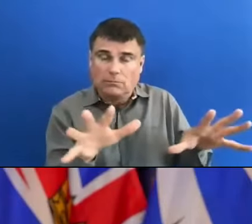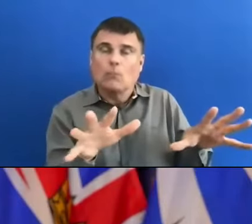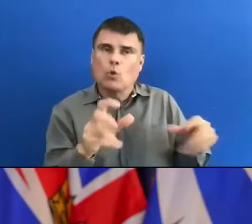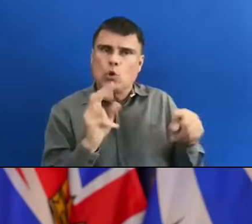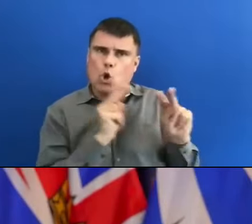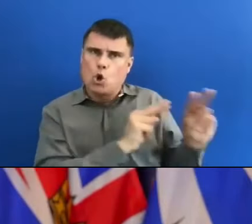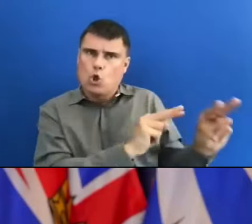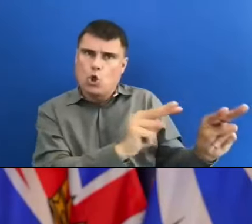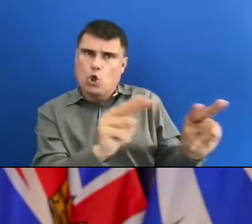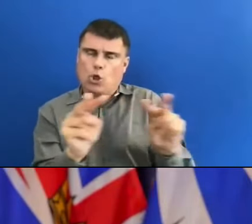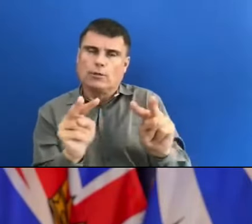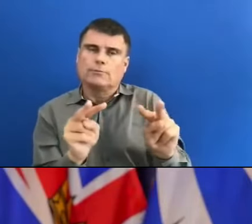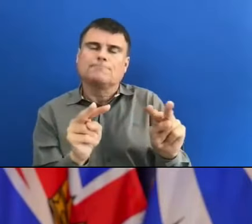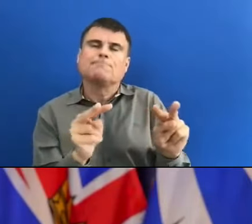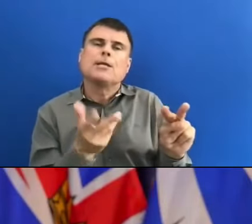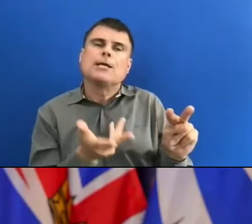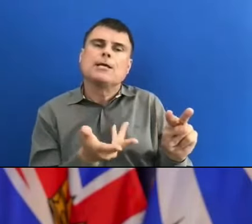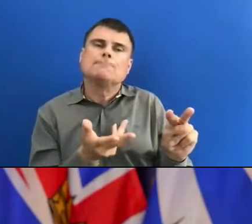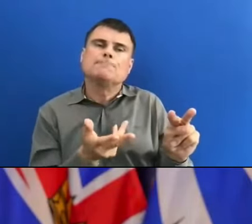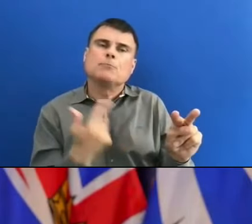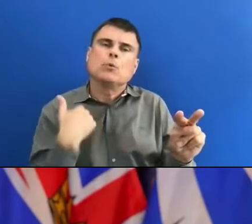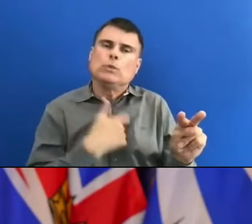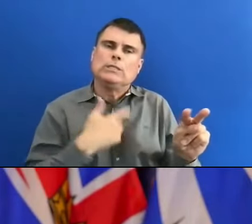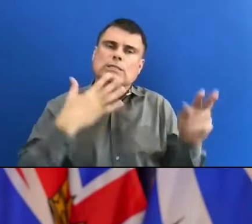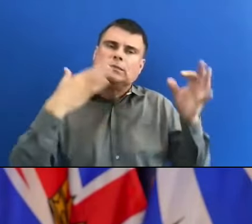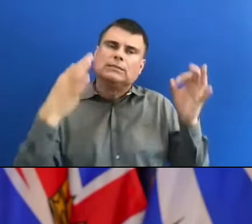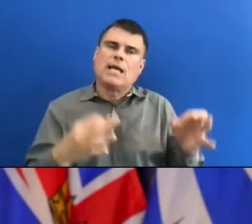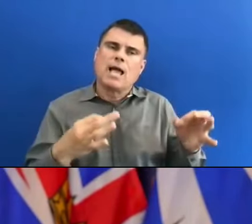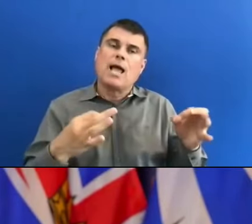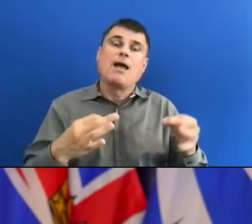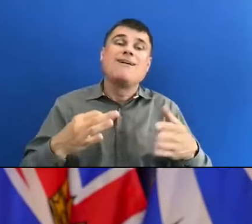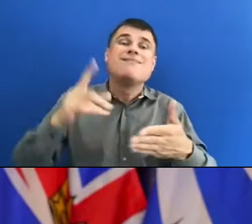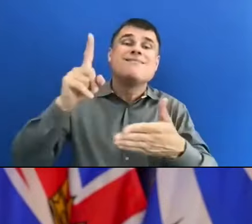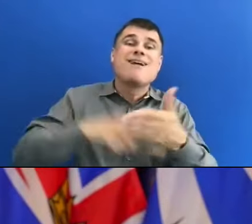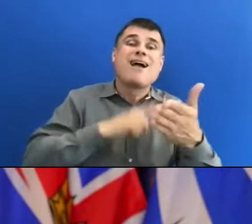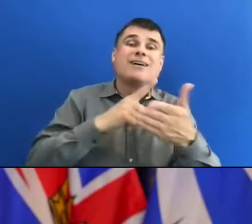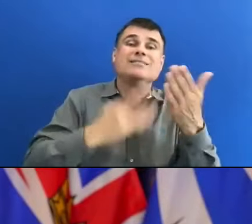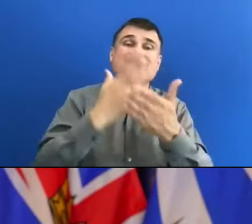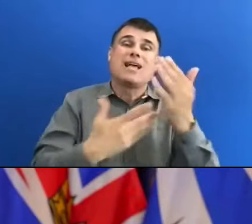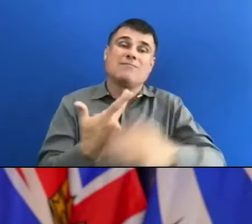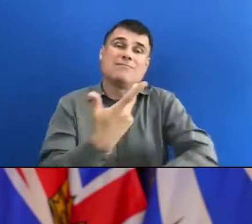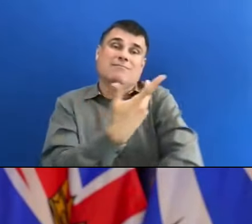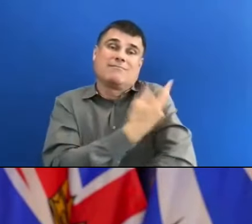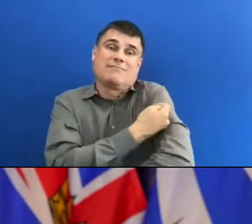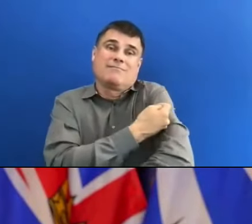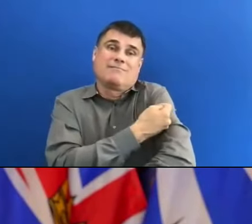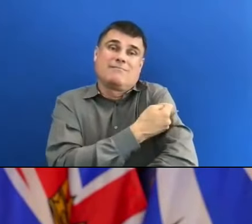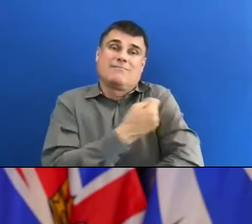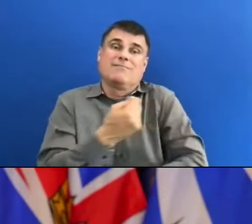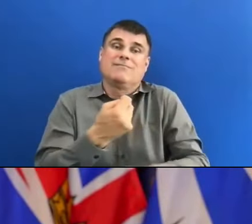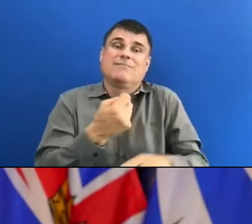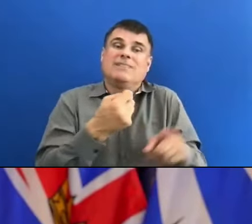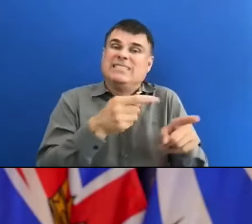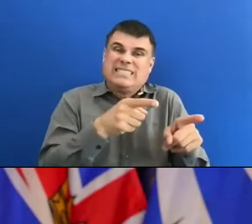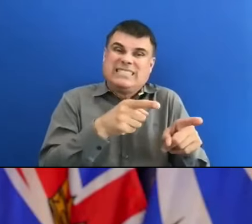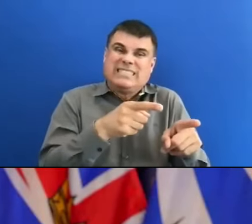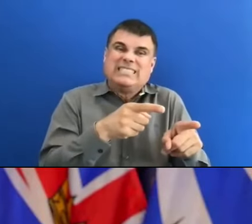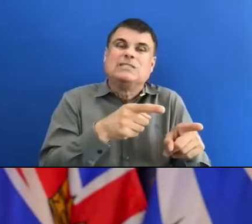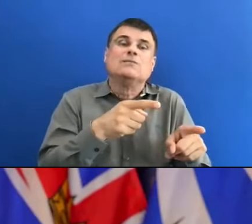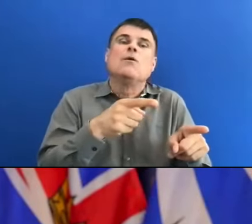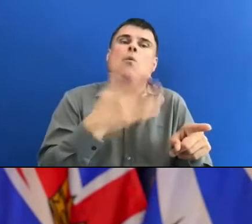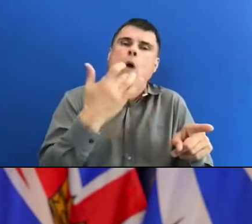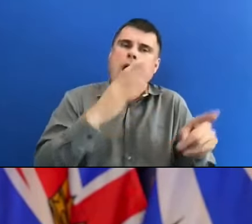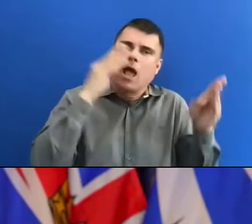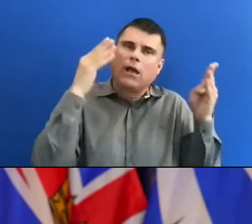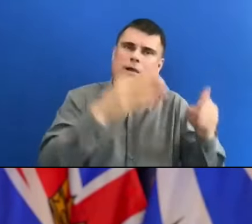to cancel some immunization clinics on the weekend. So we saw some of that. We received in the last